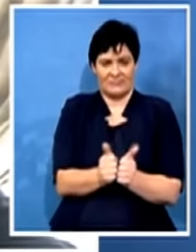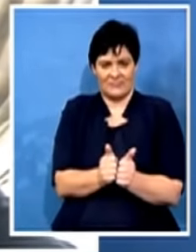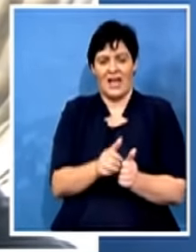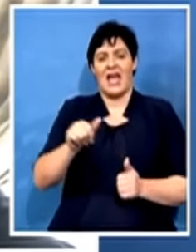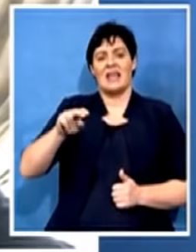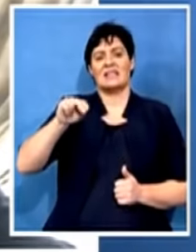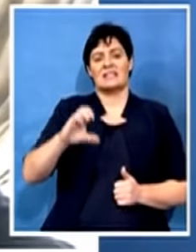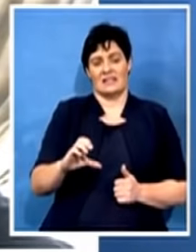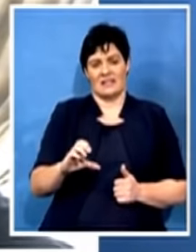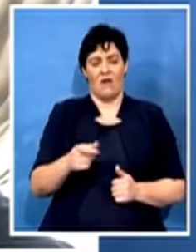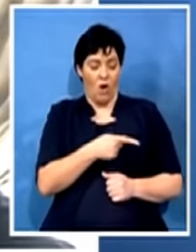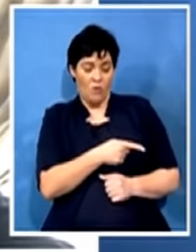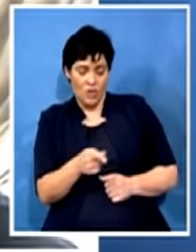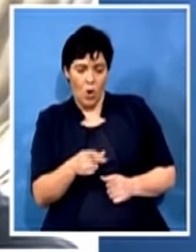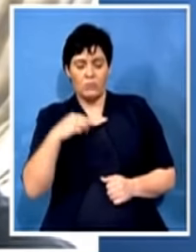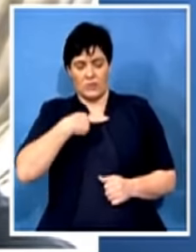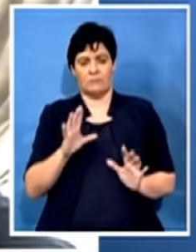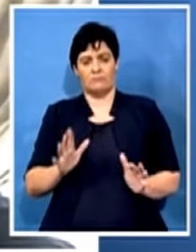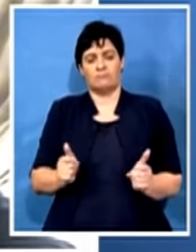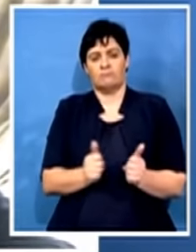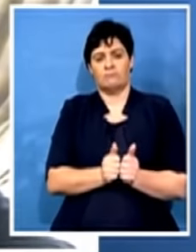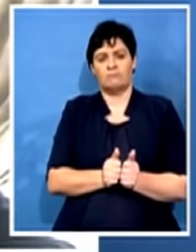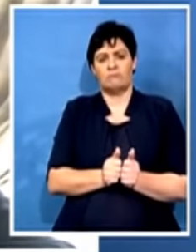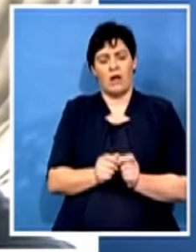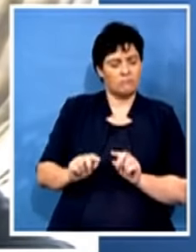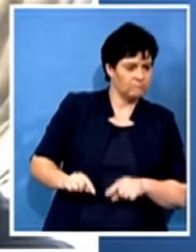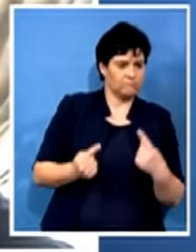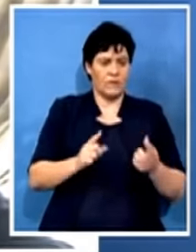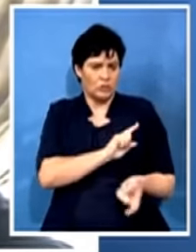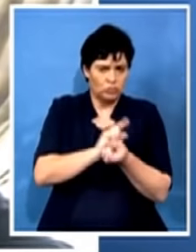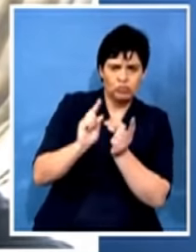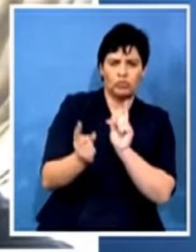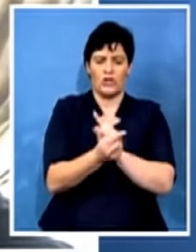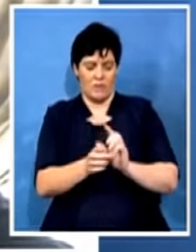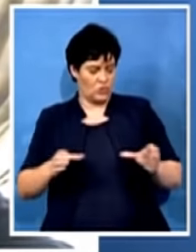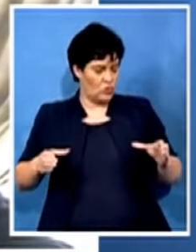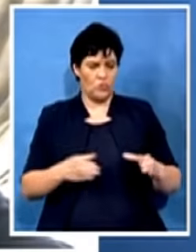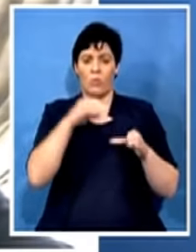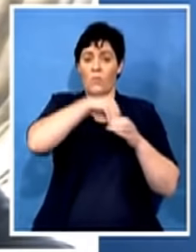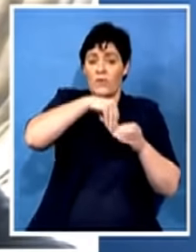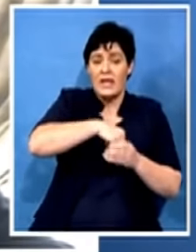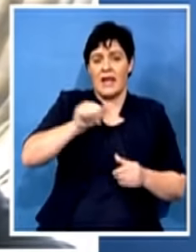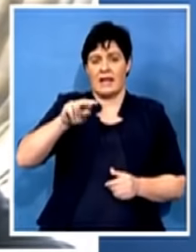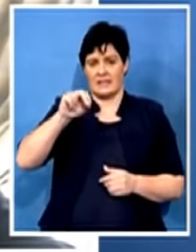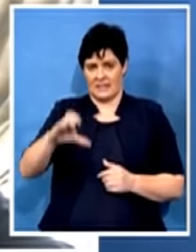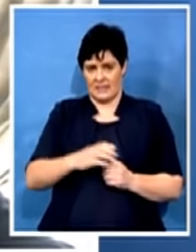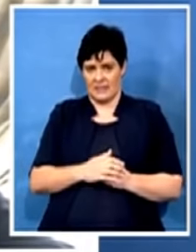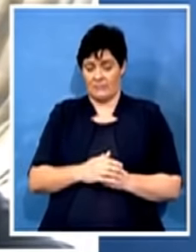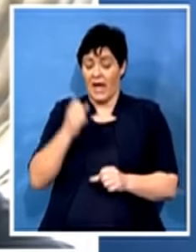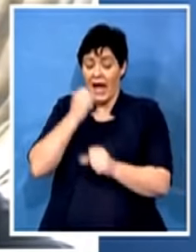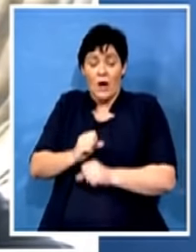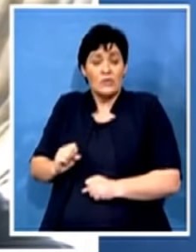as the radical economic transformation faction within the ANC. And in the provincial dynamics,